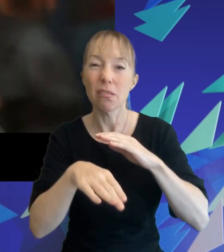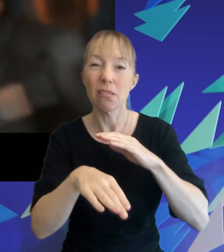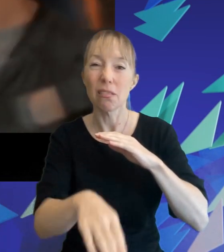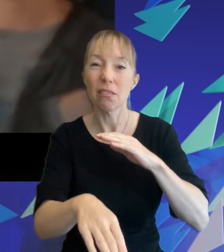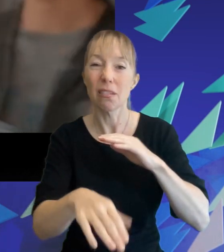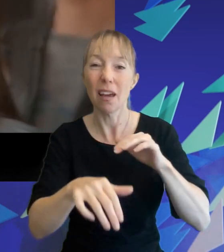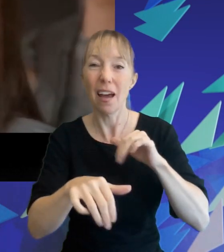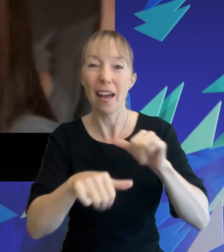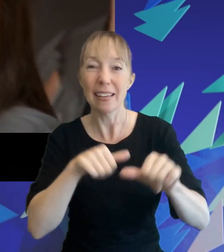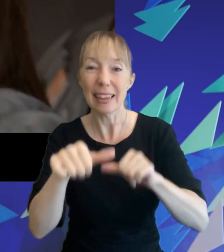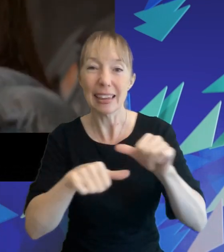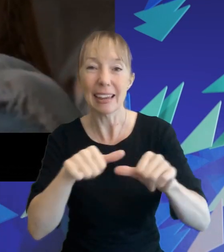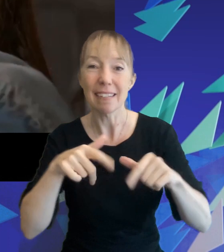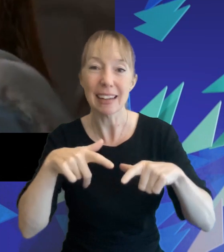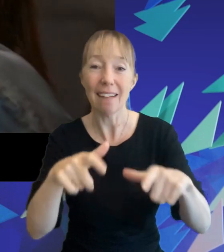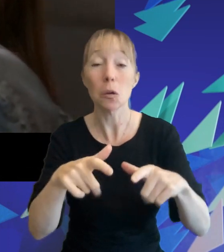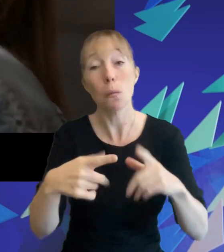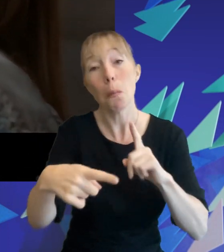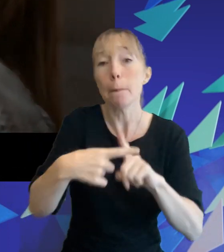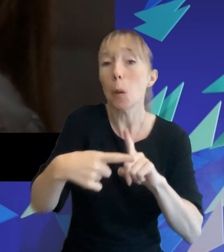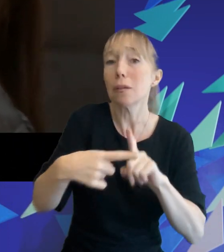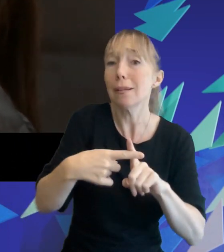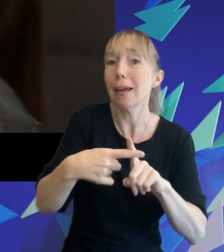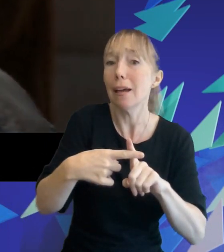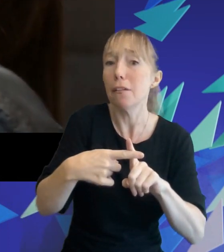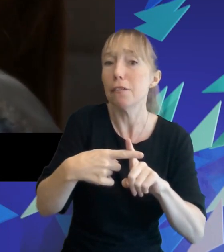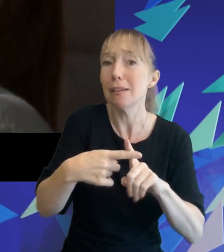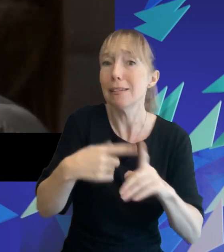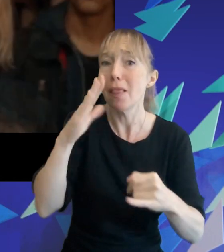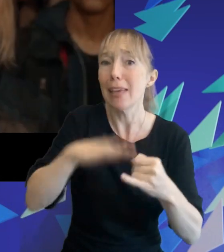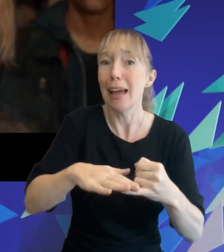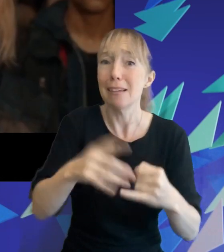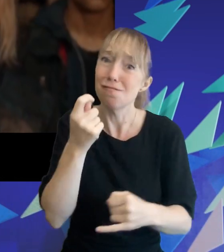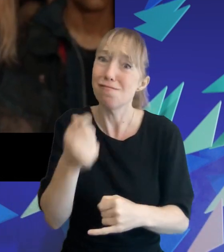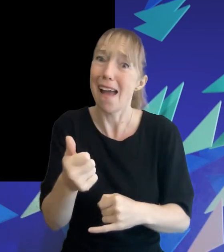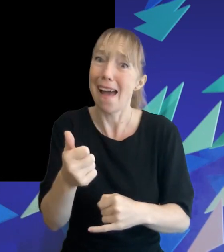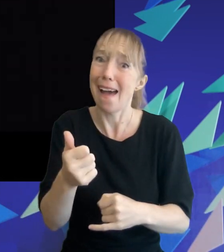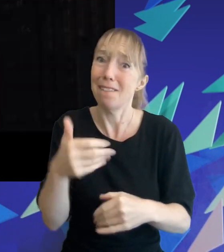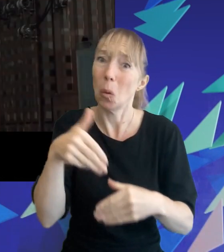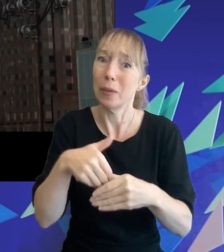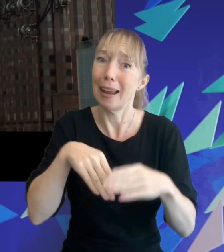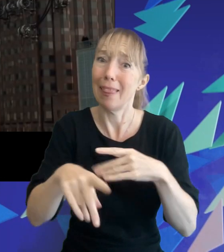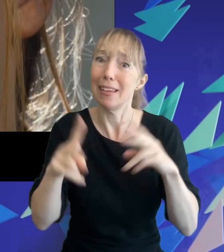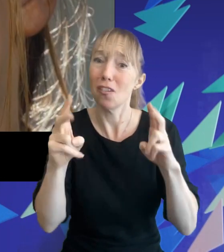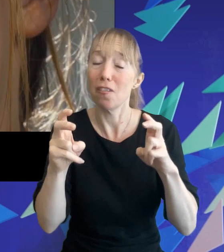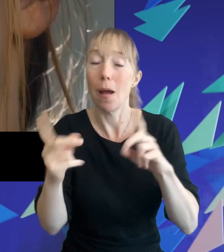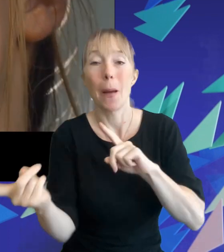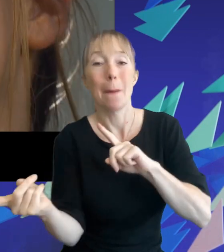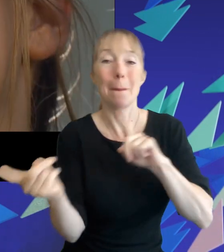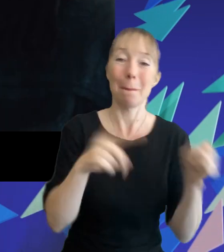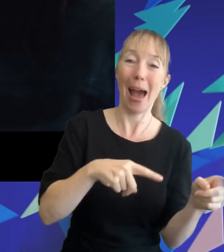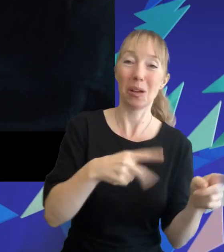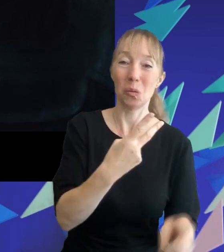the series maintained a positive reception until the end rare for content within this genre however back to 2014